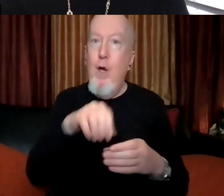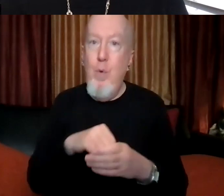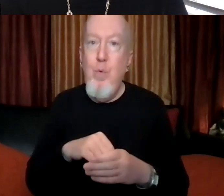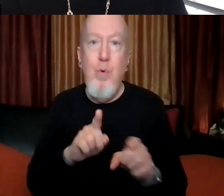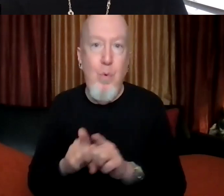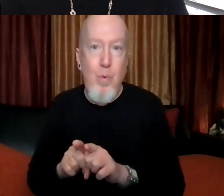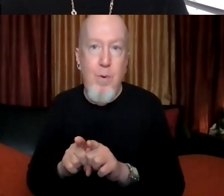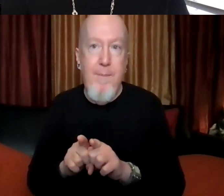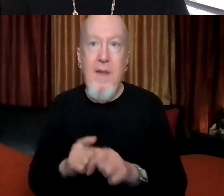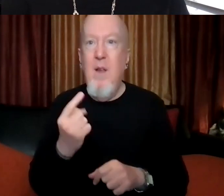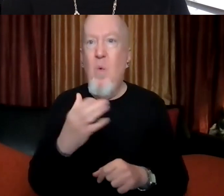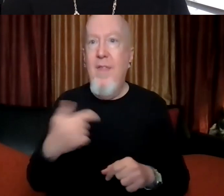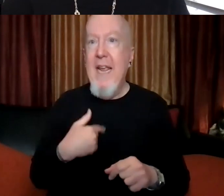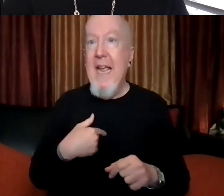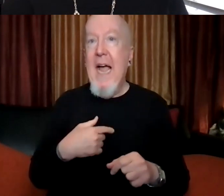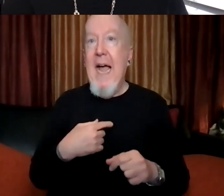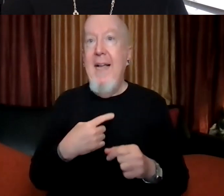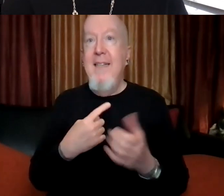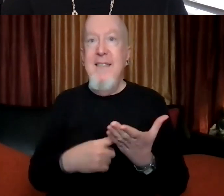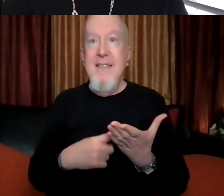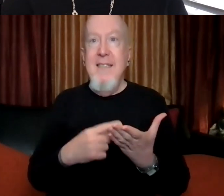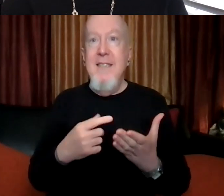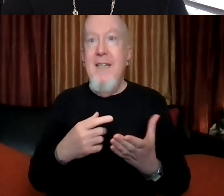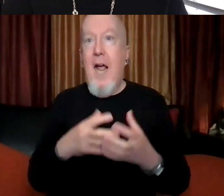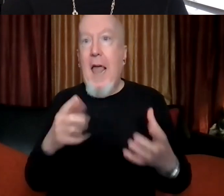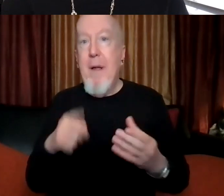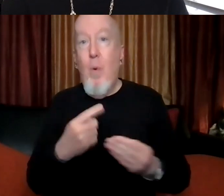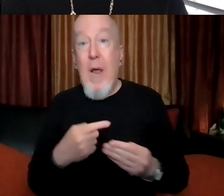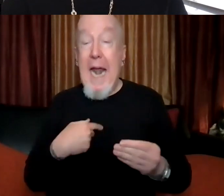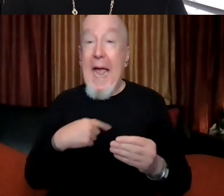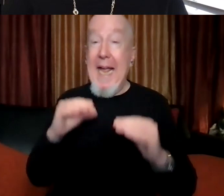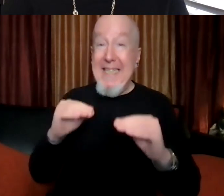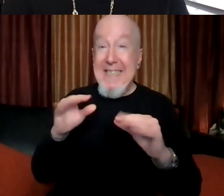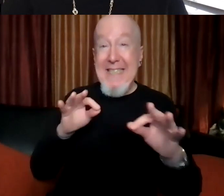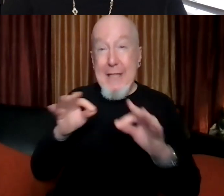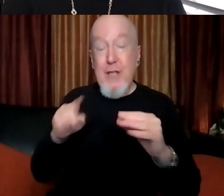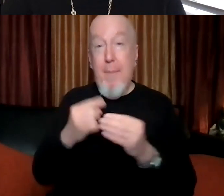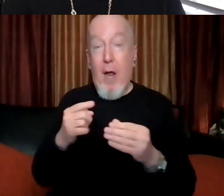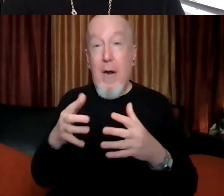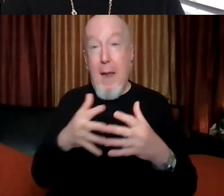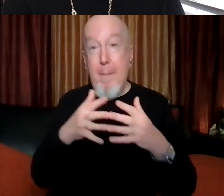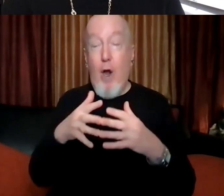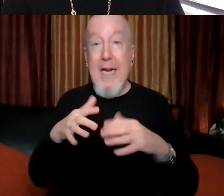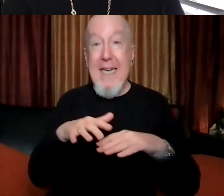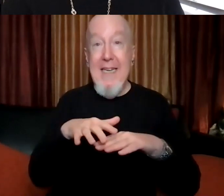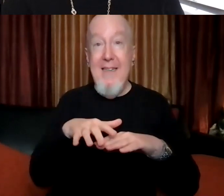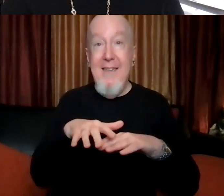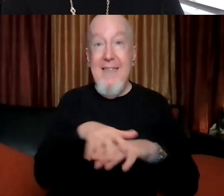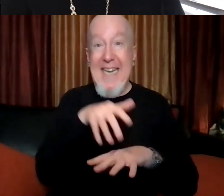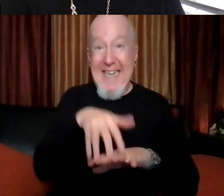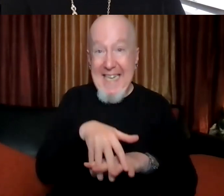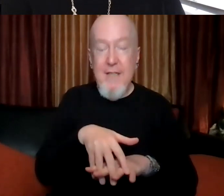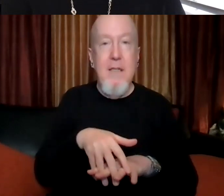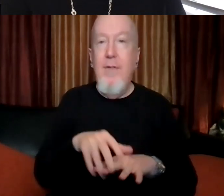of the things that I talk about a lot when I'm, I'm educating about American Indians is that there is no one context story, right?